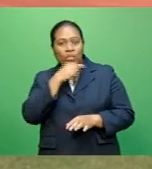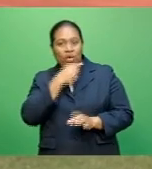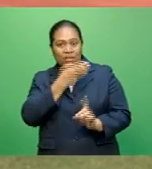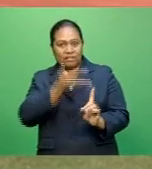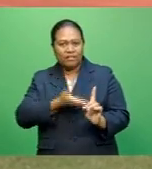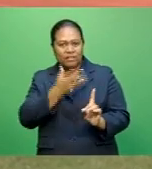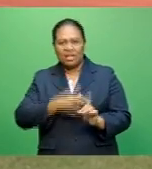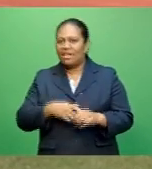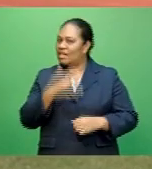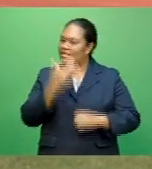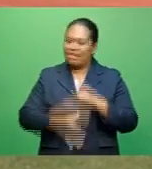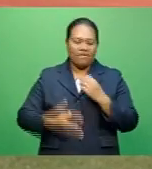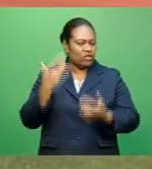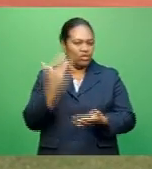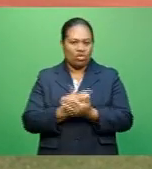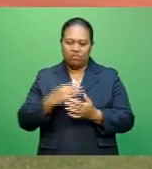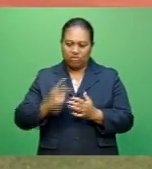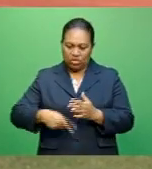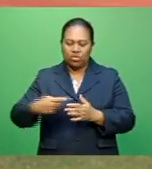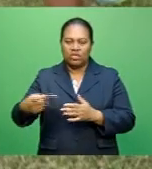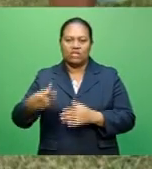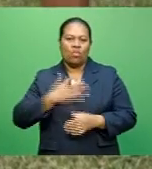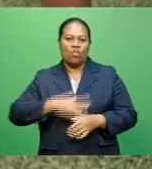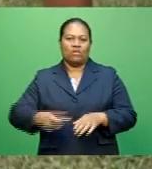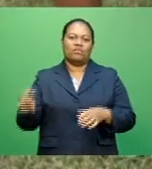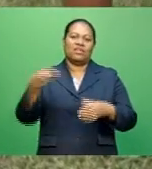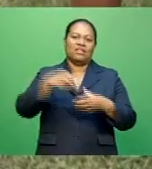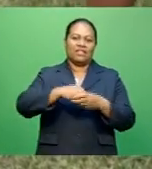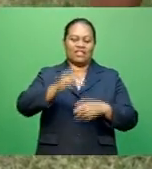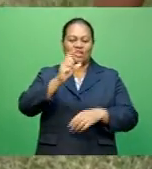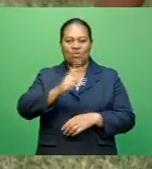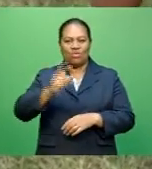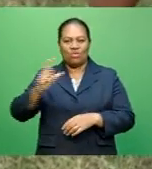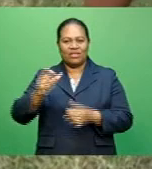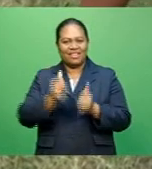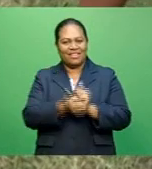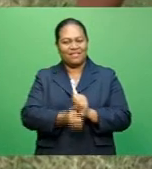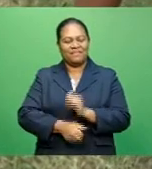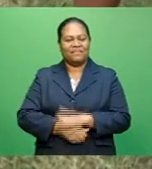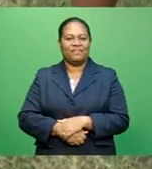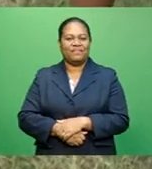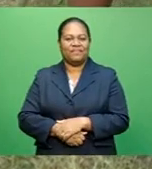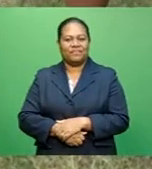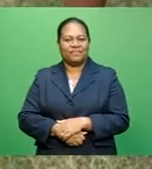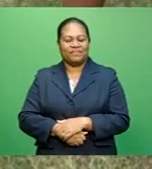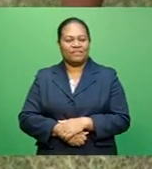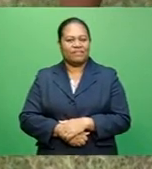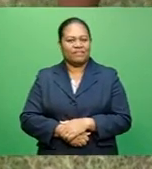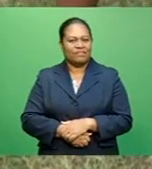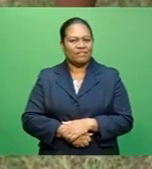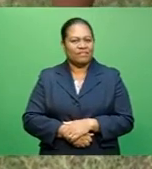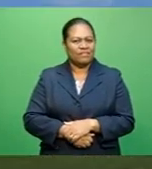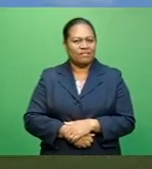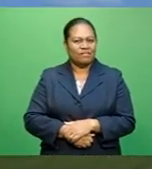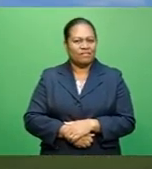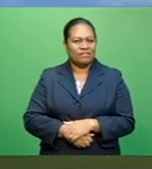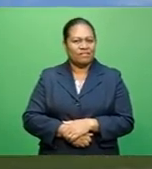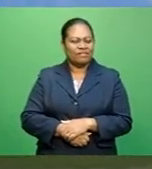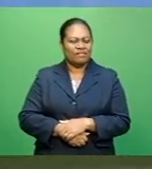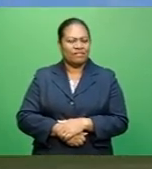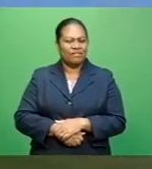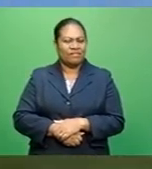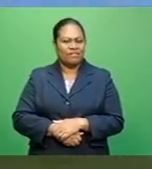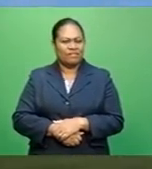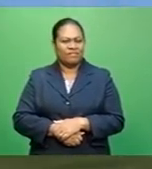stop at nothing to qualify for the Coca-Cola games. I think do as hard as I can to prove myself in the